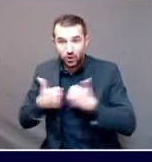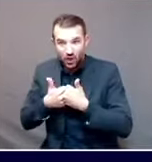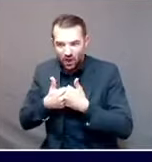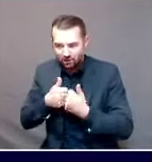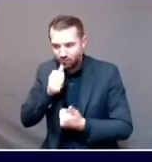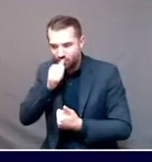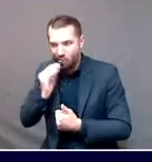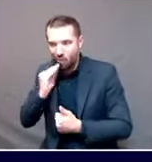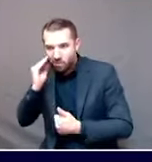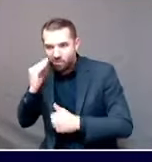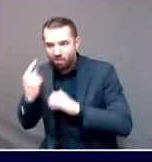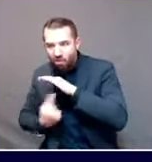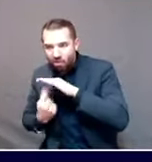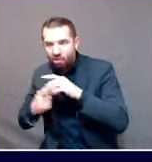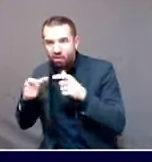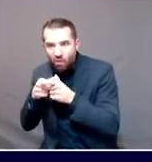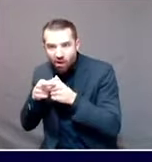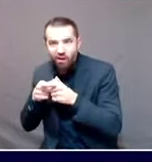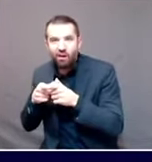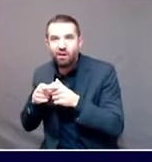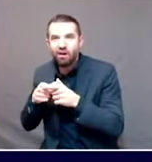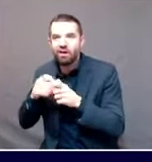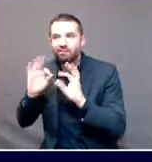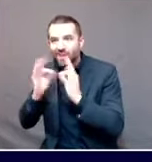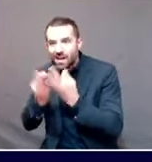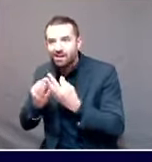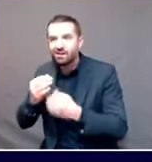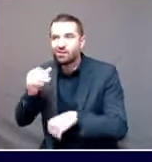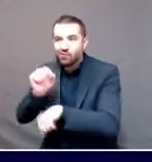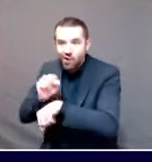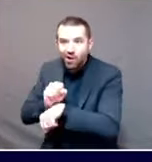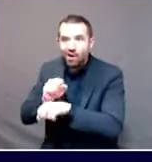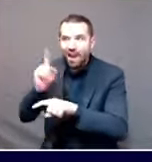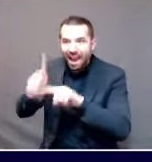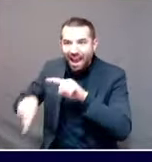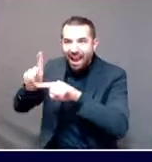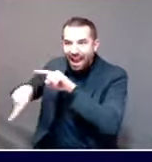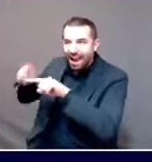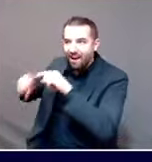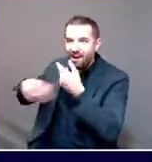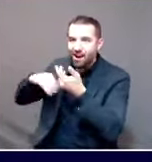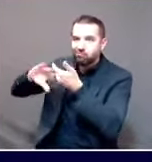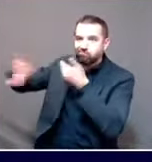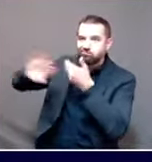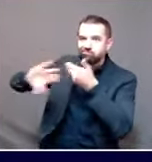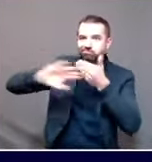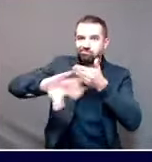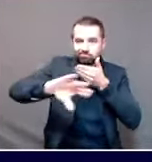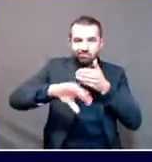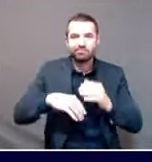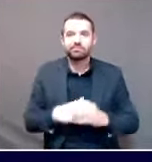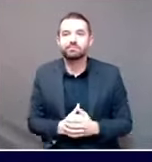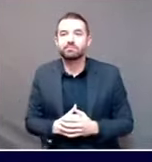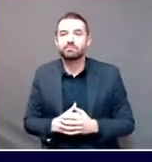If, for example, they work in a health care setting. The bottom line is the sooner that we